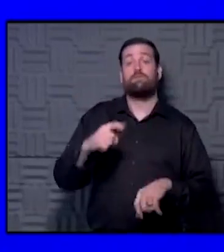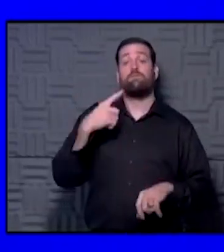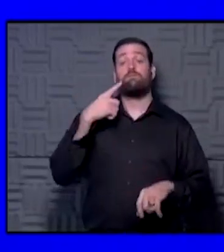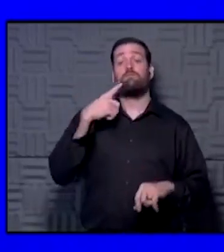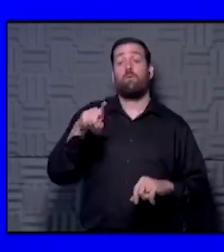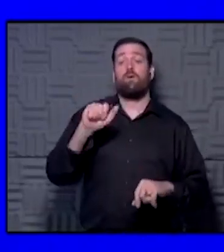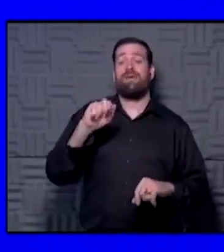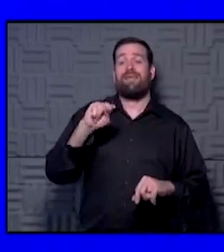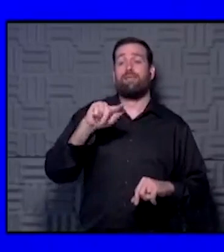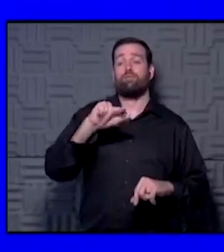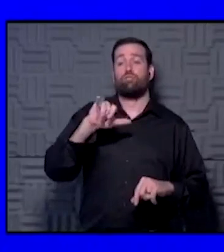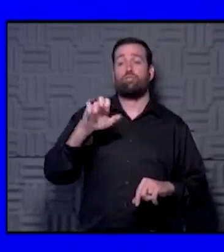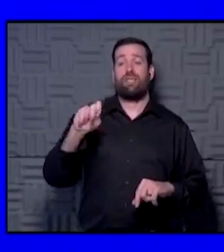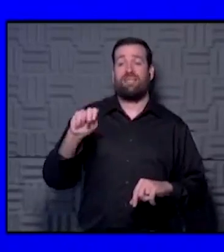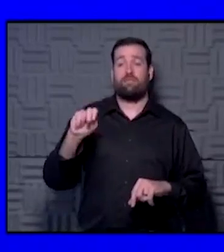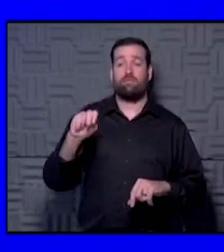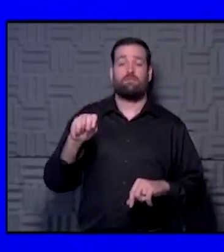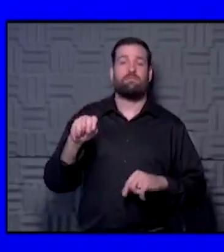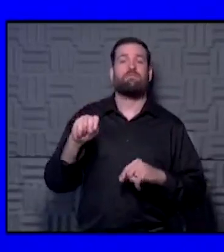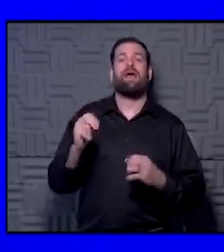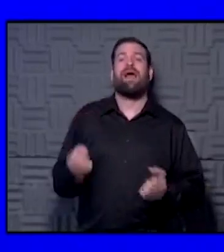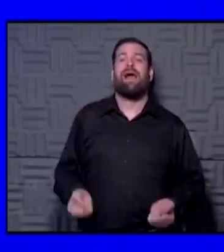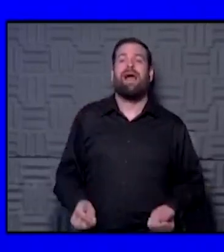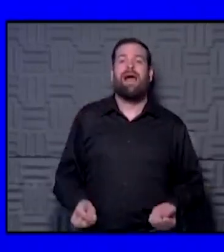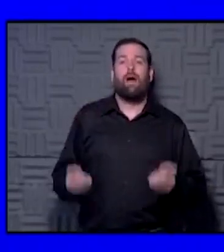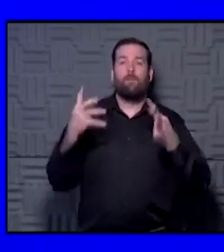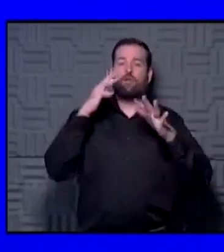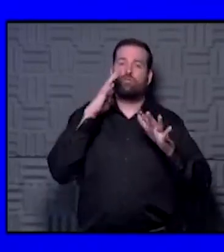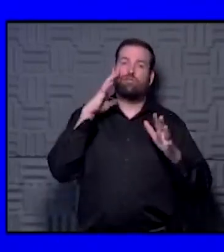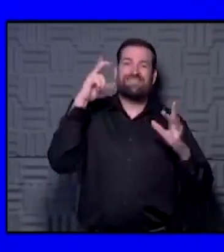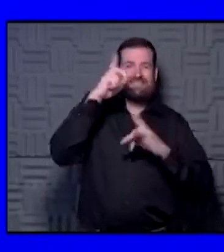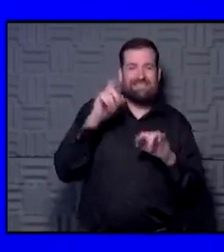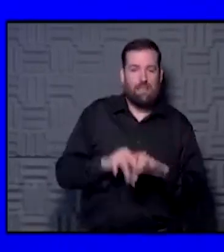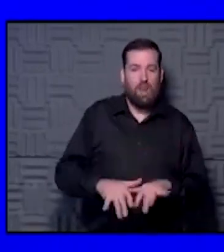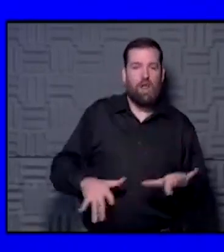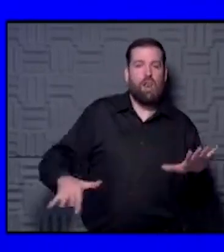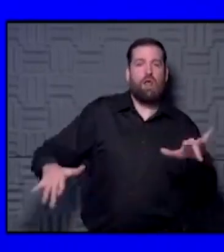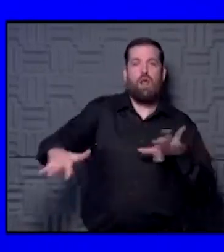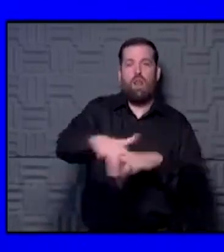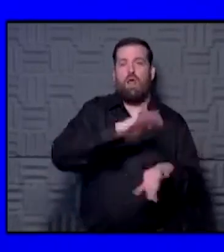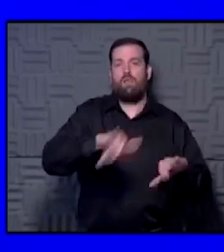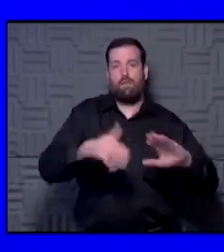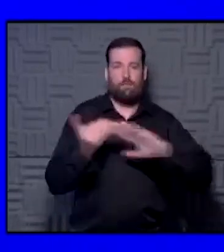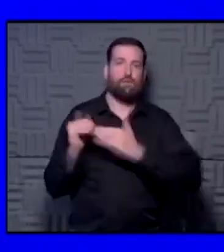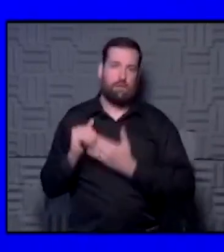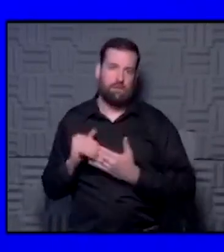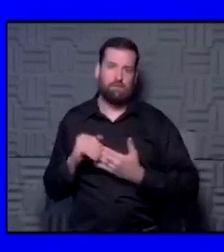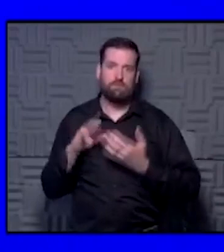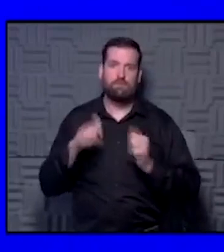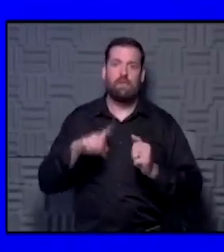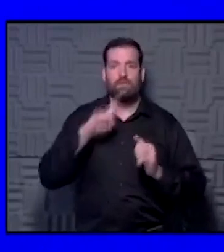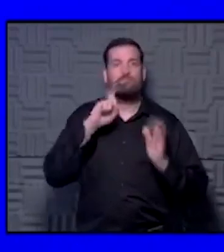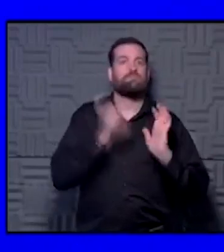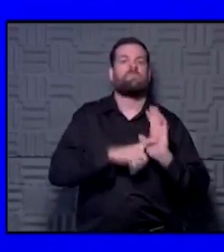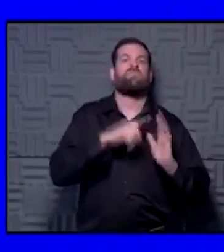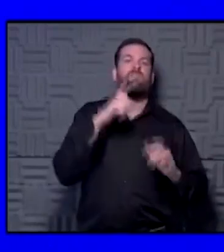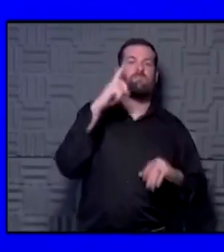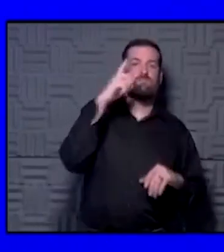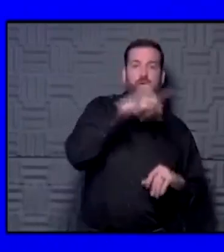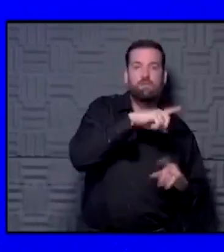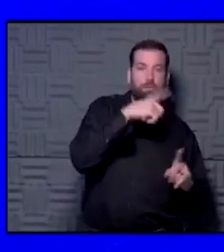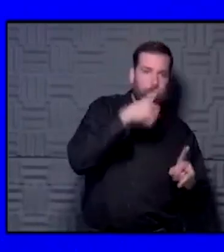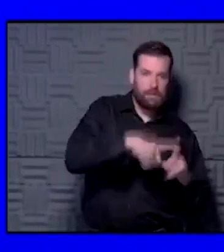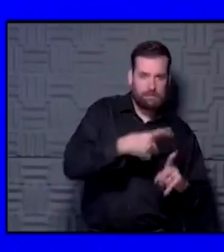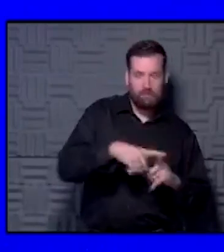what really helps is to know the amount of prevalence of disease in the community. That way you can discern if it's false positive, false negative.